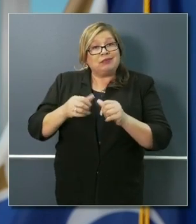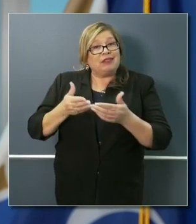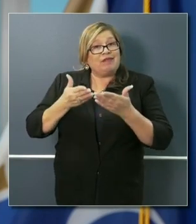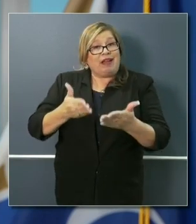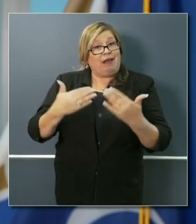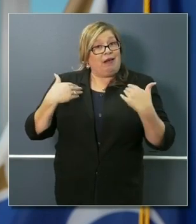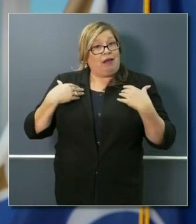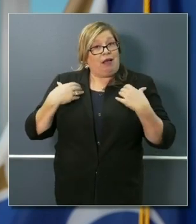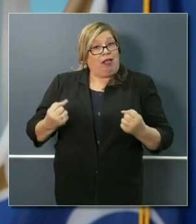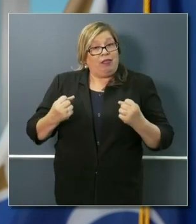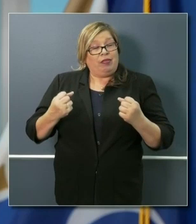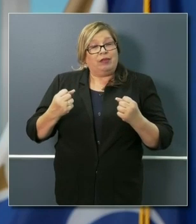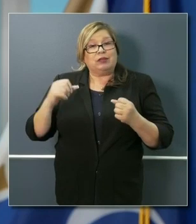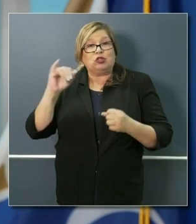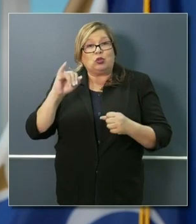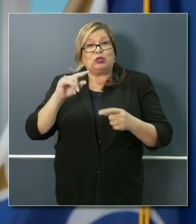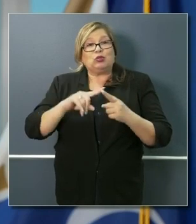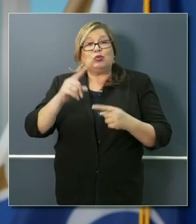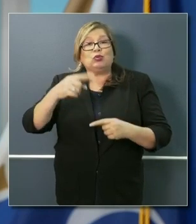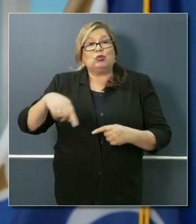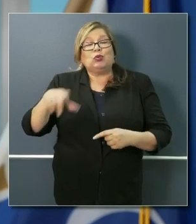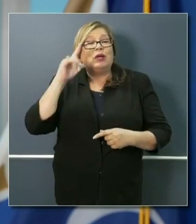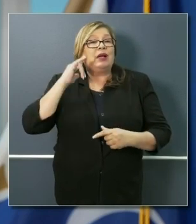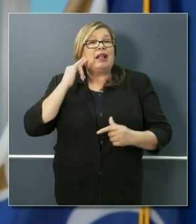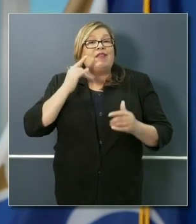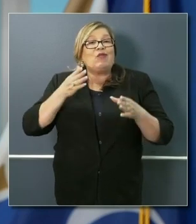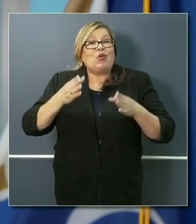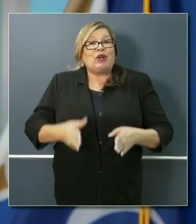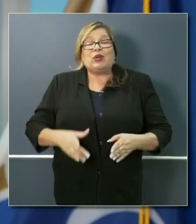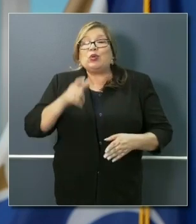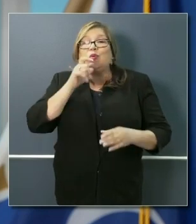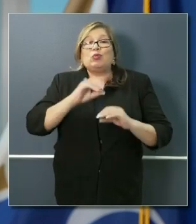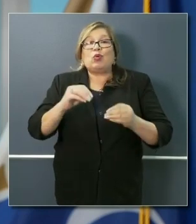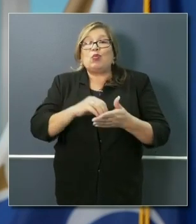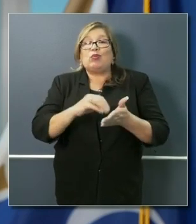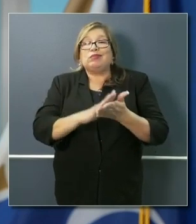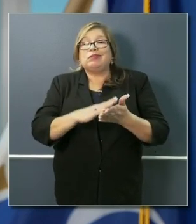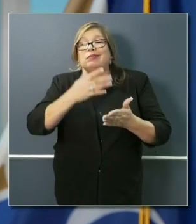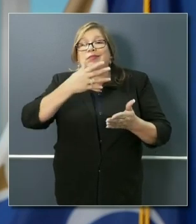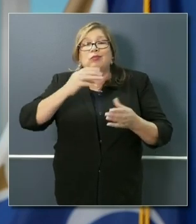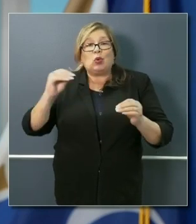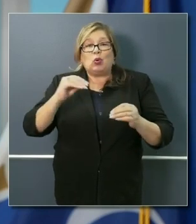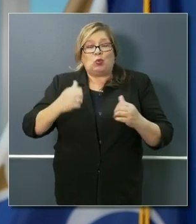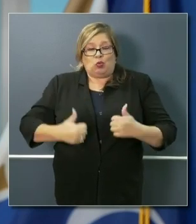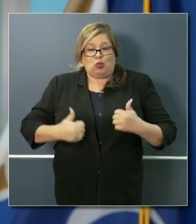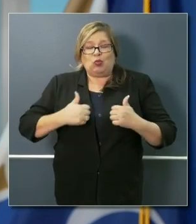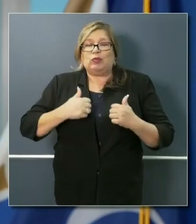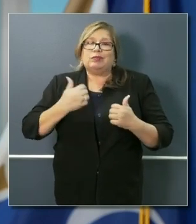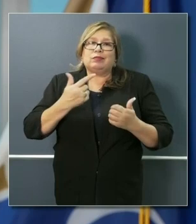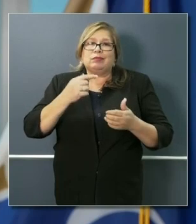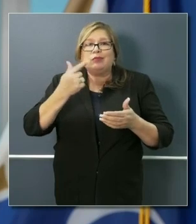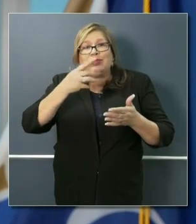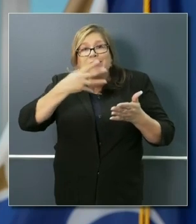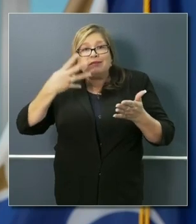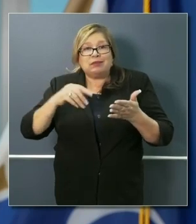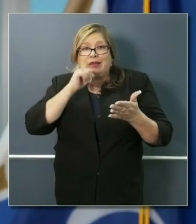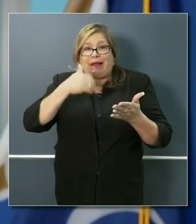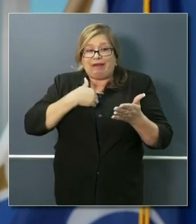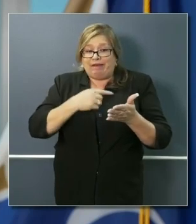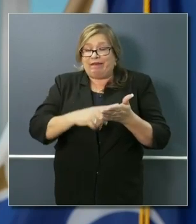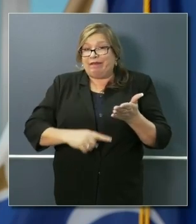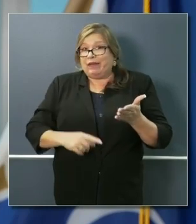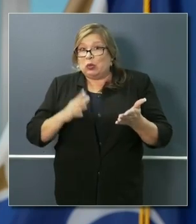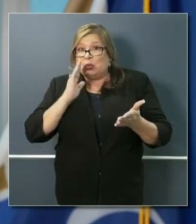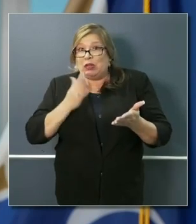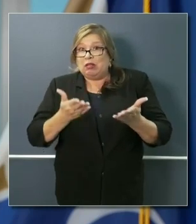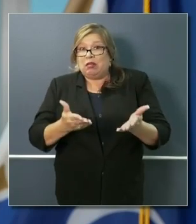insurance to undocumented Californians who are over age 65, as you had proposed in January? Well, we have a workload